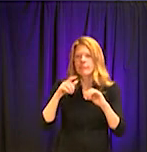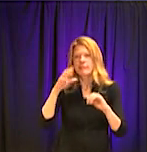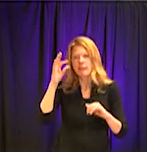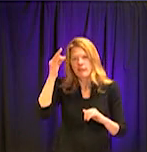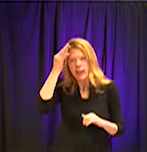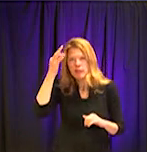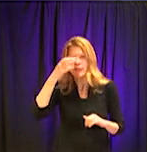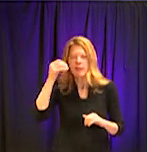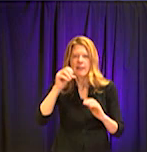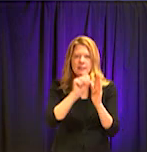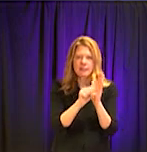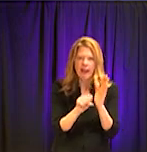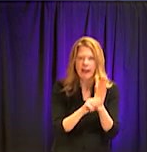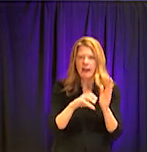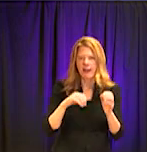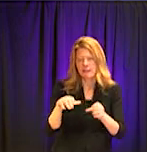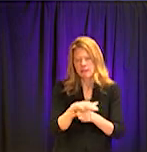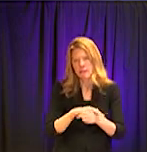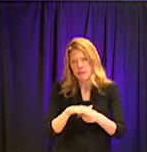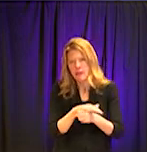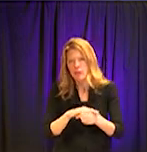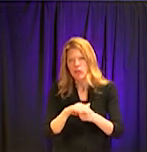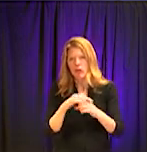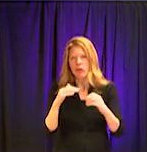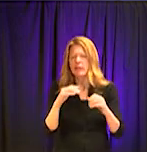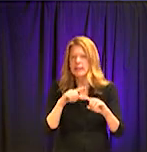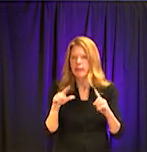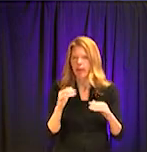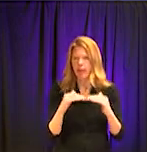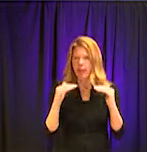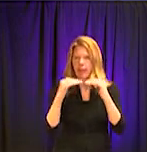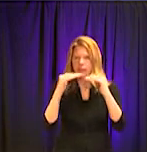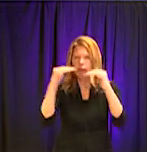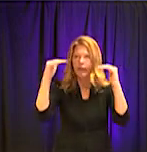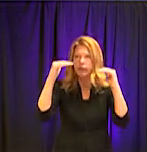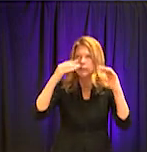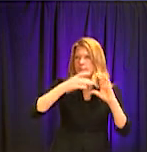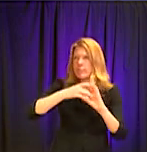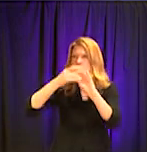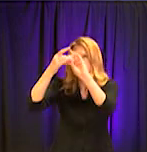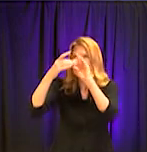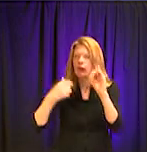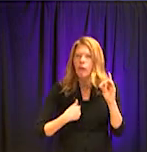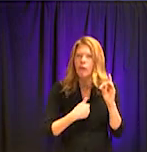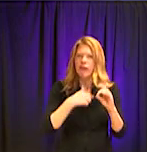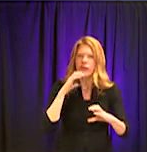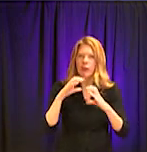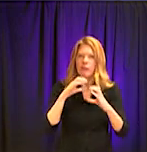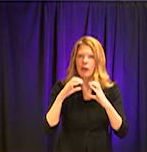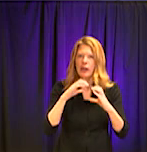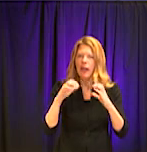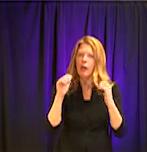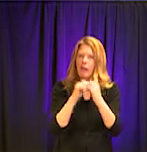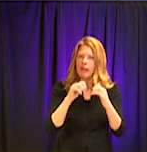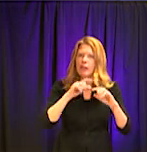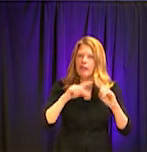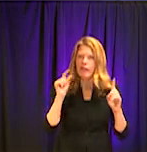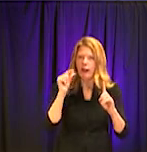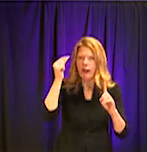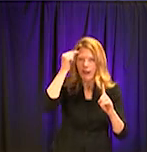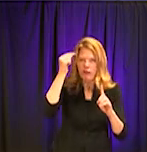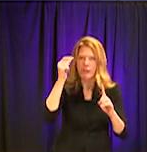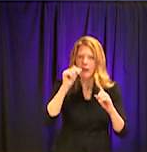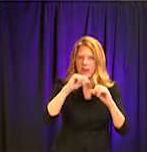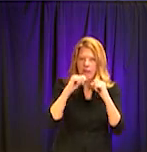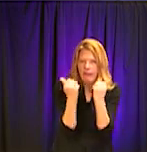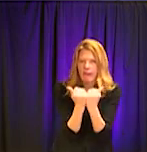metro wide level and with working with our county. We've had phone calls with the Metro Atlanta Mayors Association. It's important